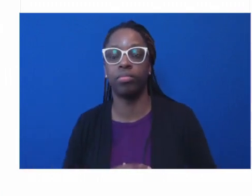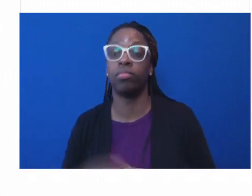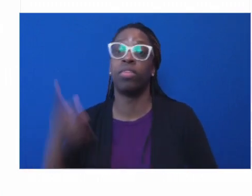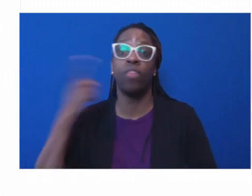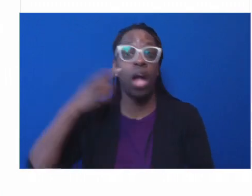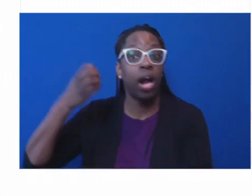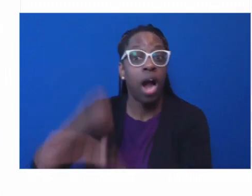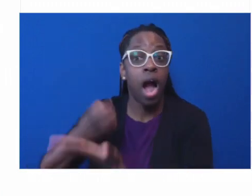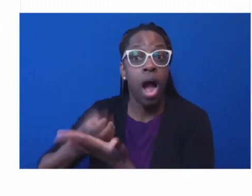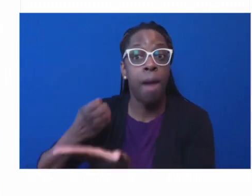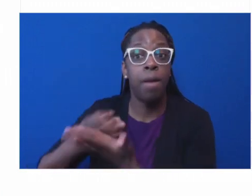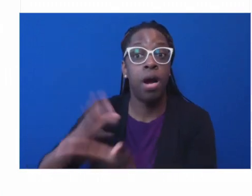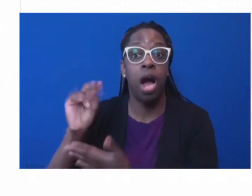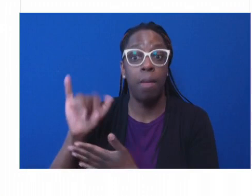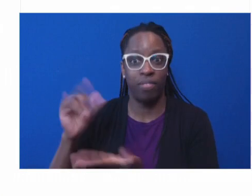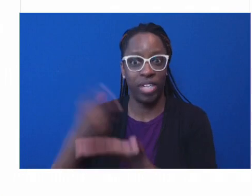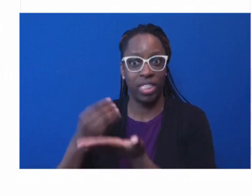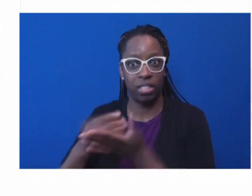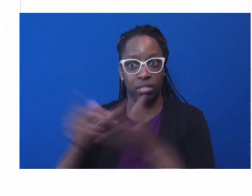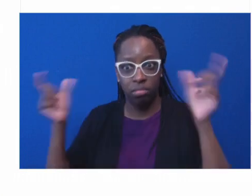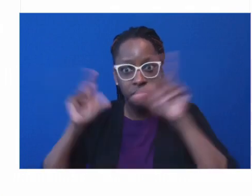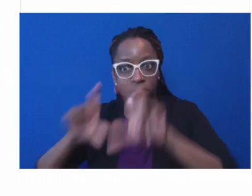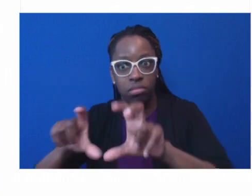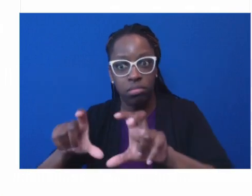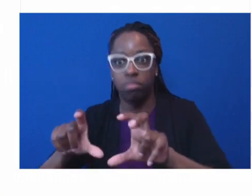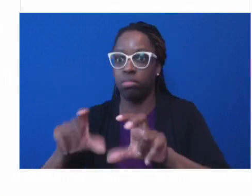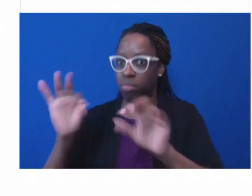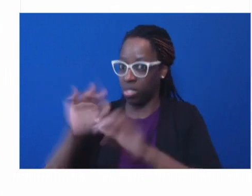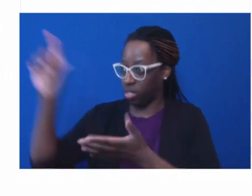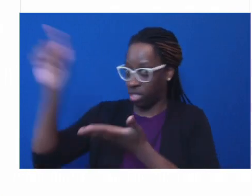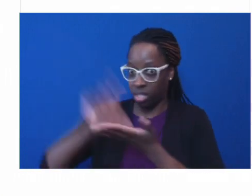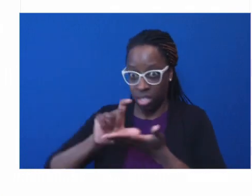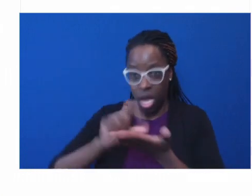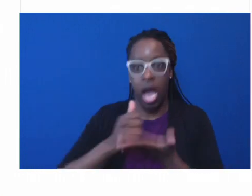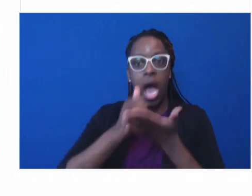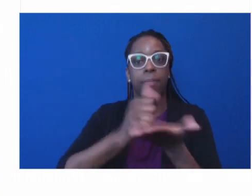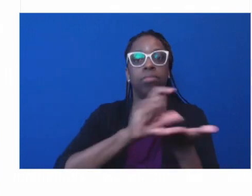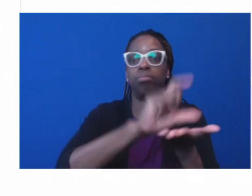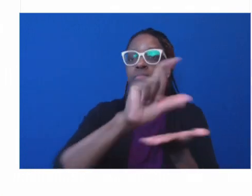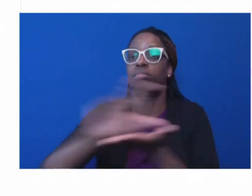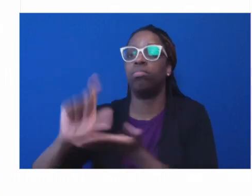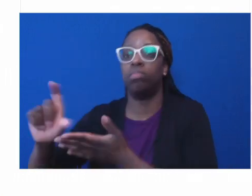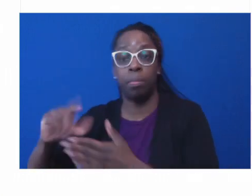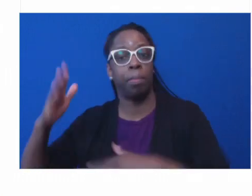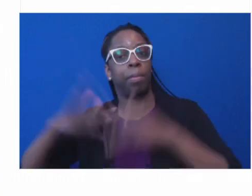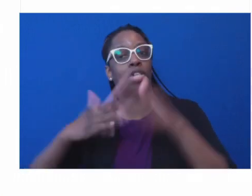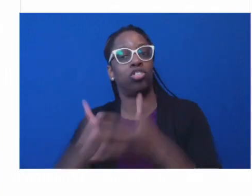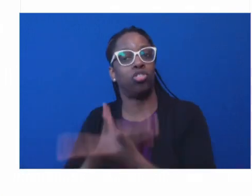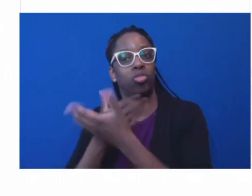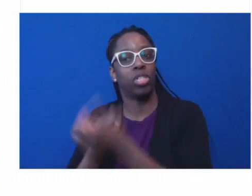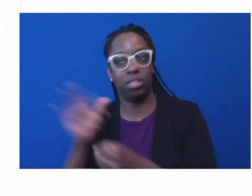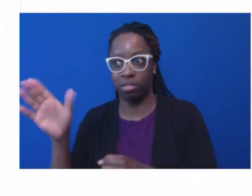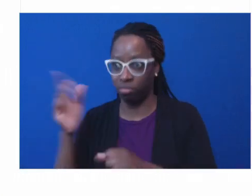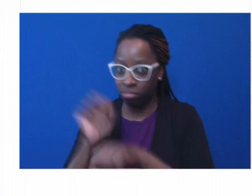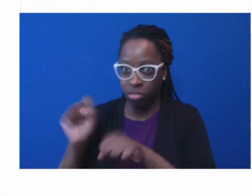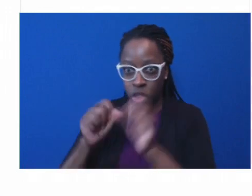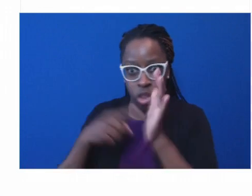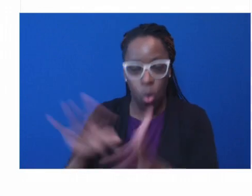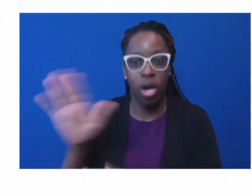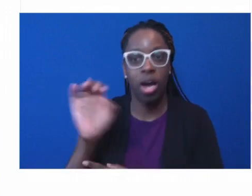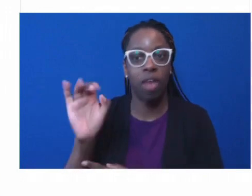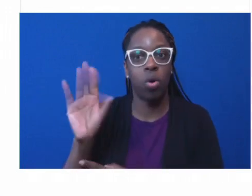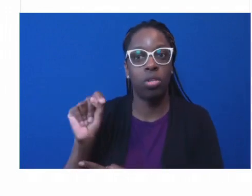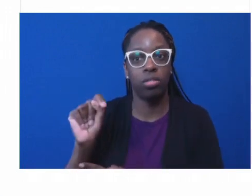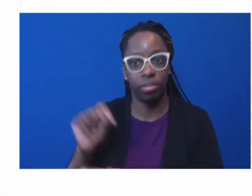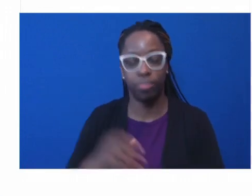bridge in those infrastructures and to face a more certain than I believe changed future for everybody. And even during COVID, we